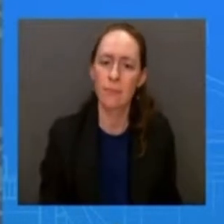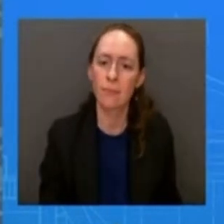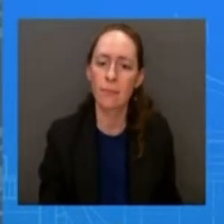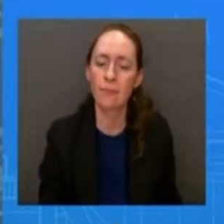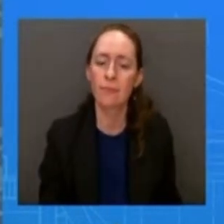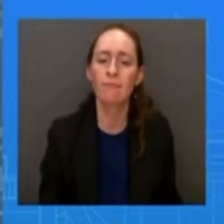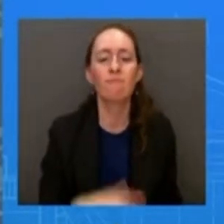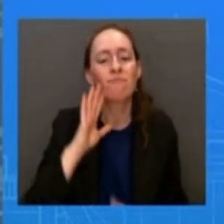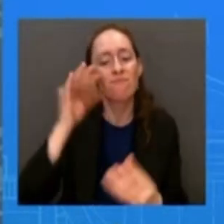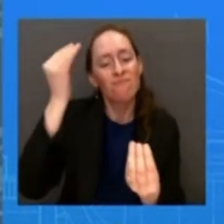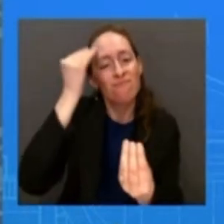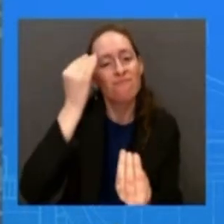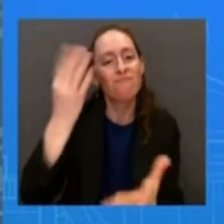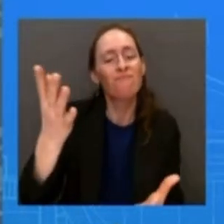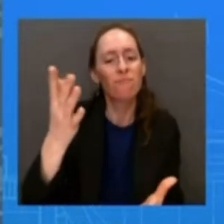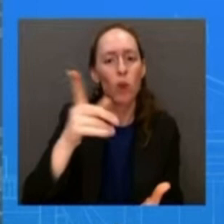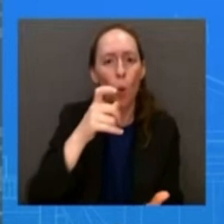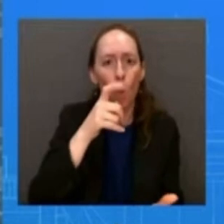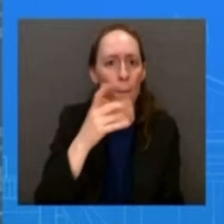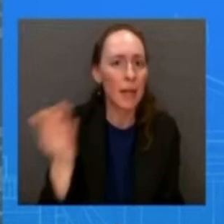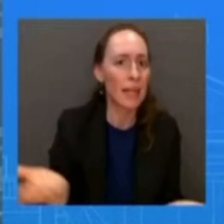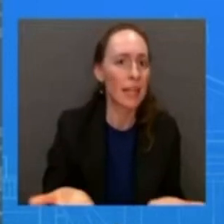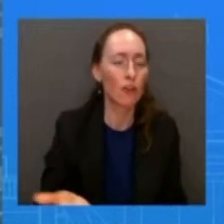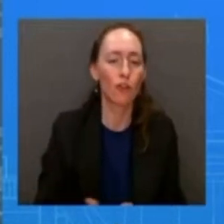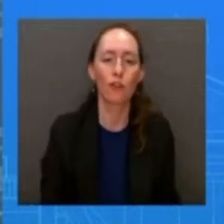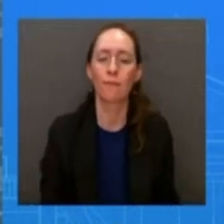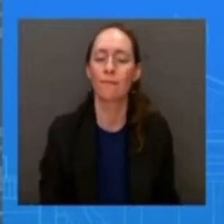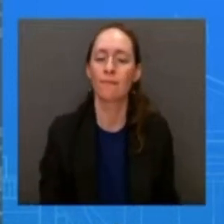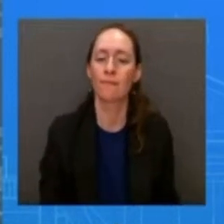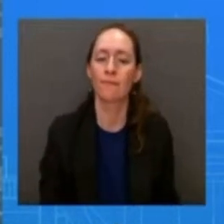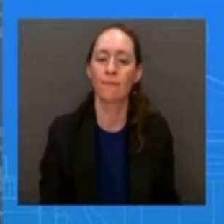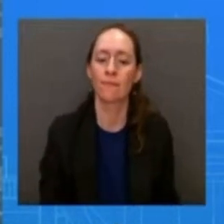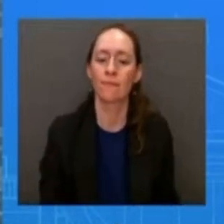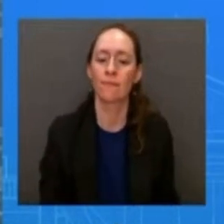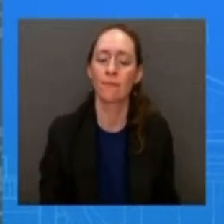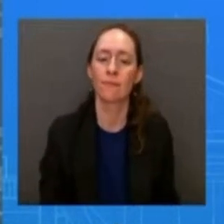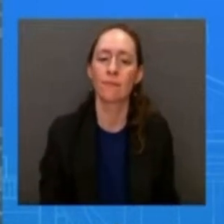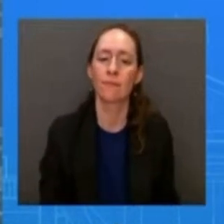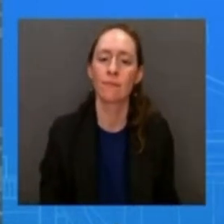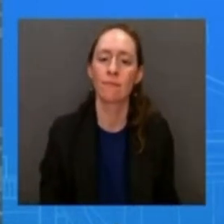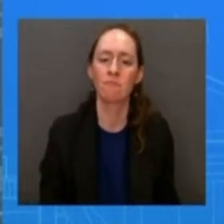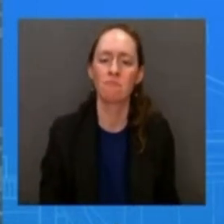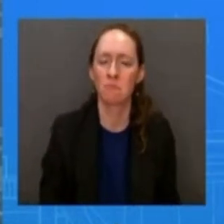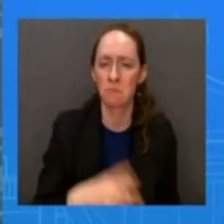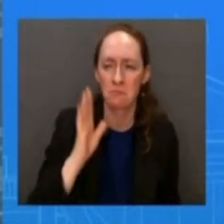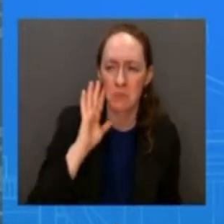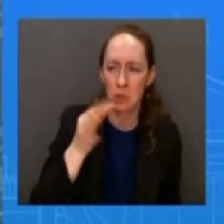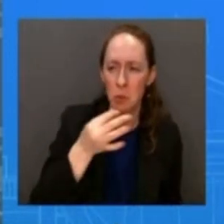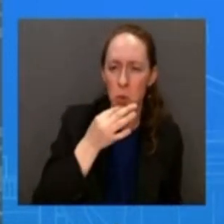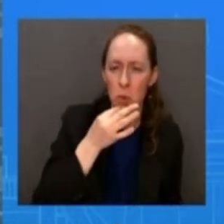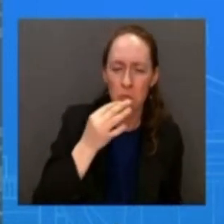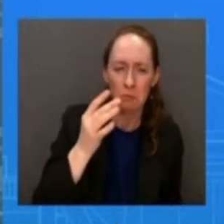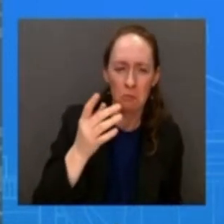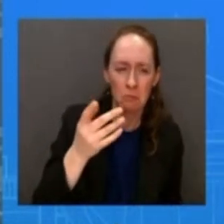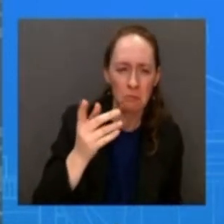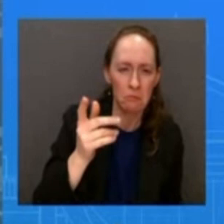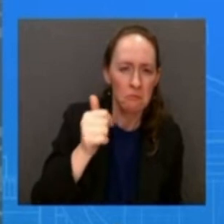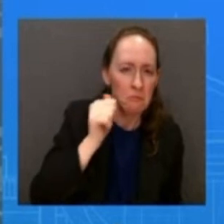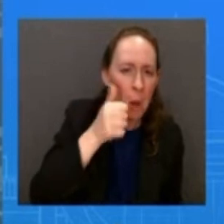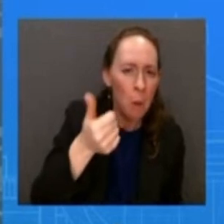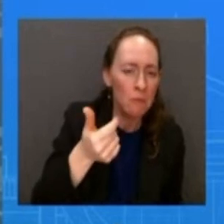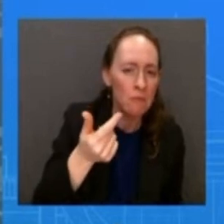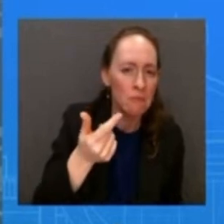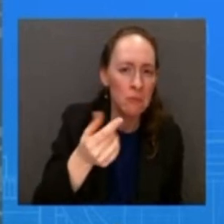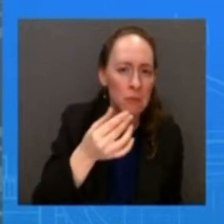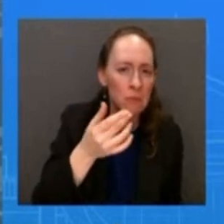uh that very important screening of till in just a day or two i think on thursday i believe i just i don't have anything to share at